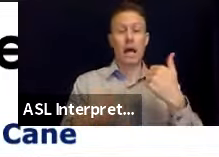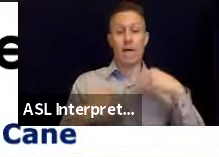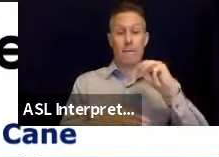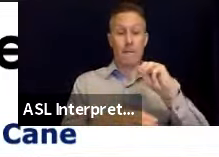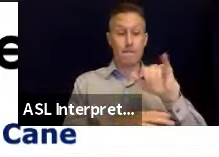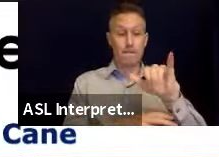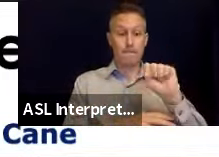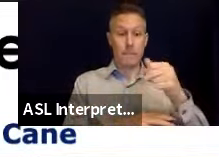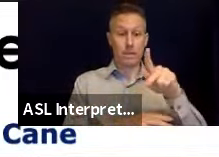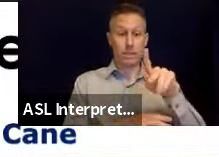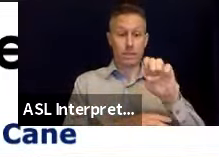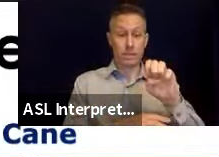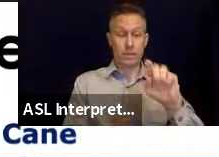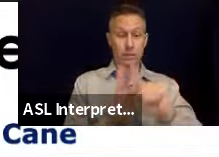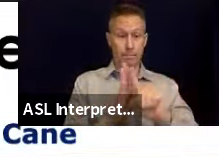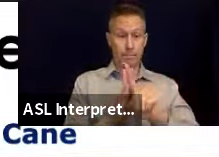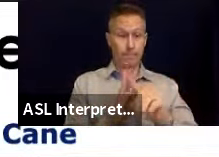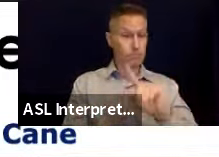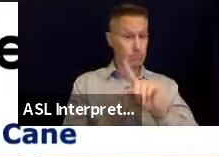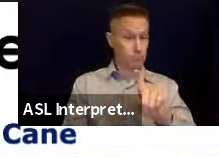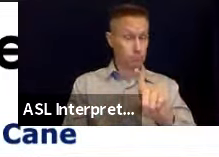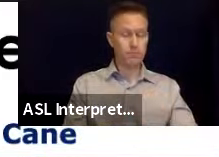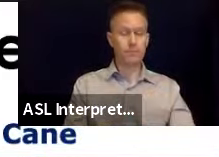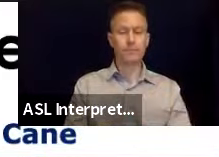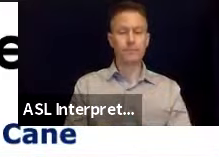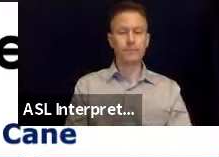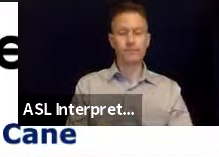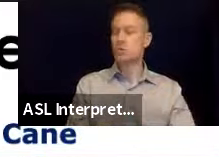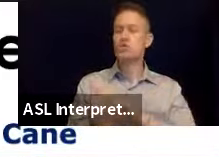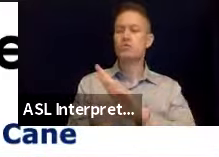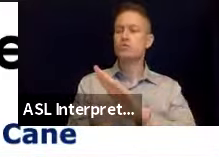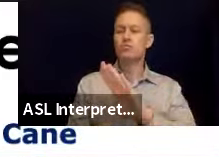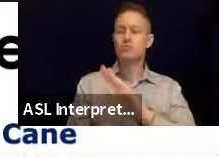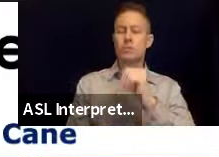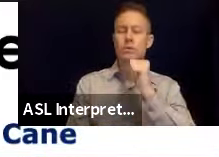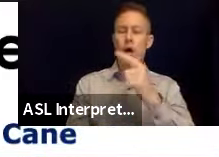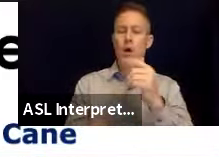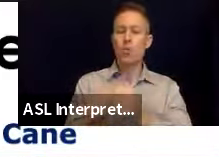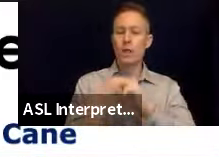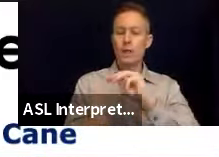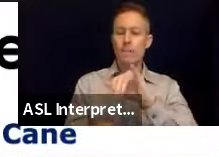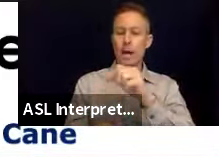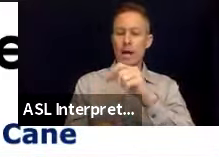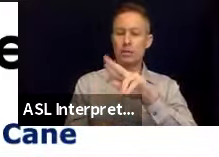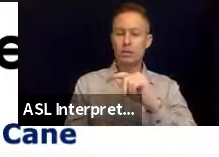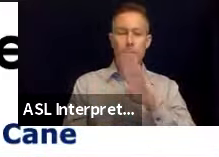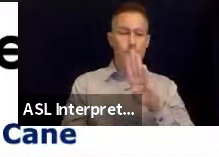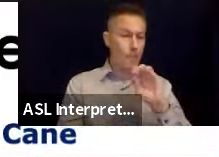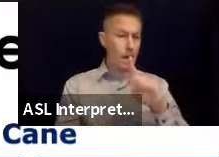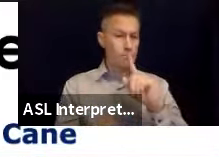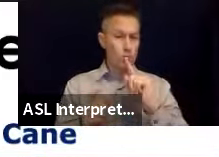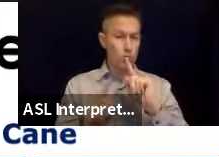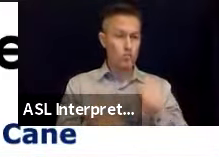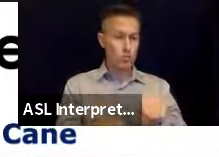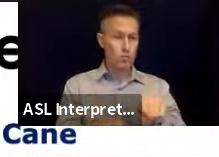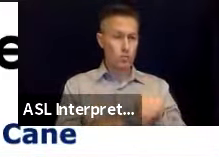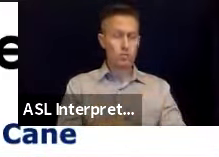that, not with My Shake, right? But maybe, Bob, do you want to answer that question?